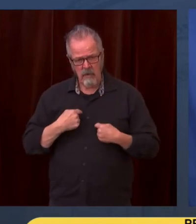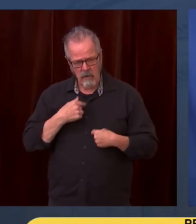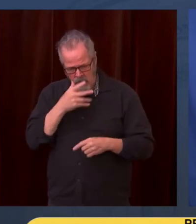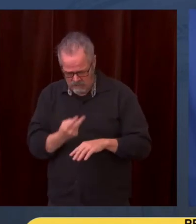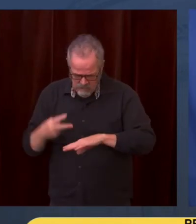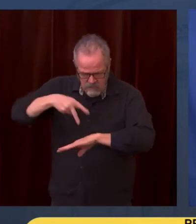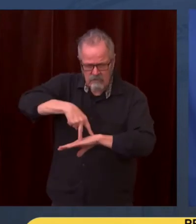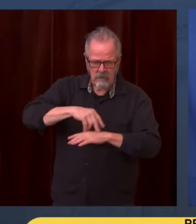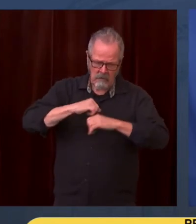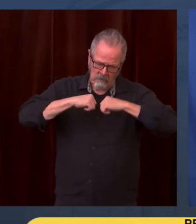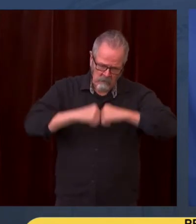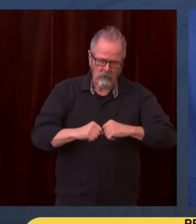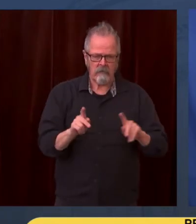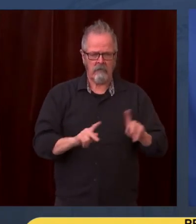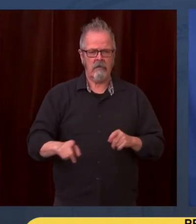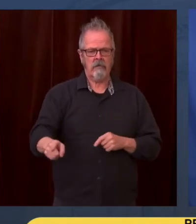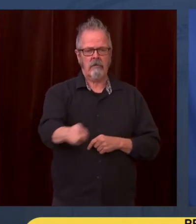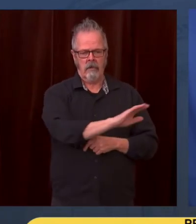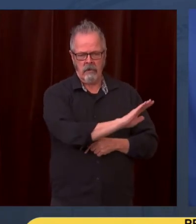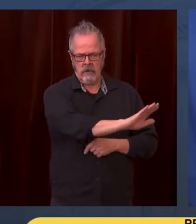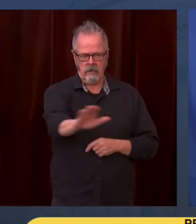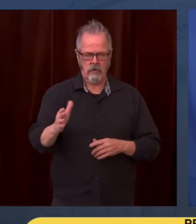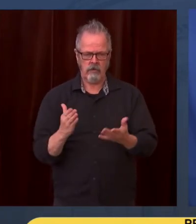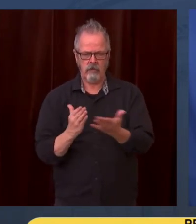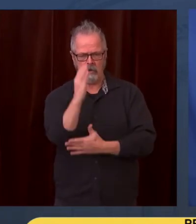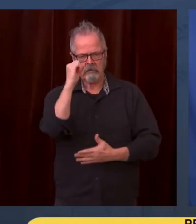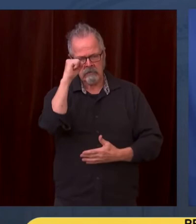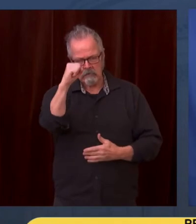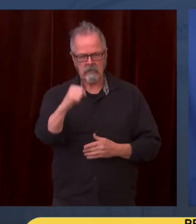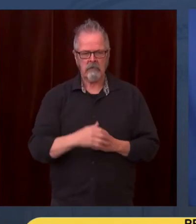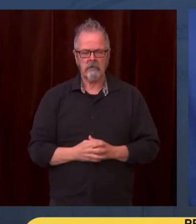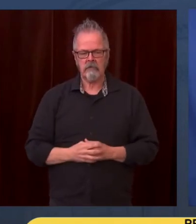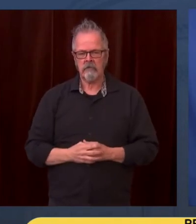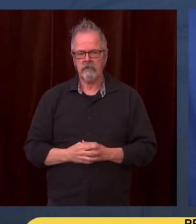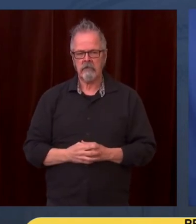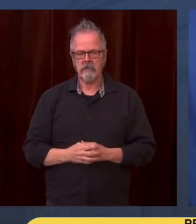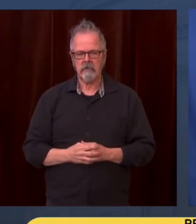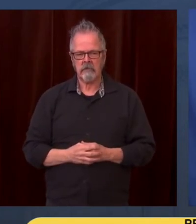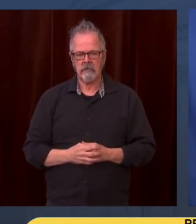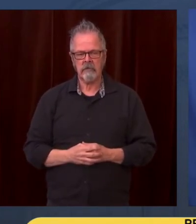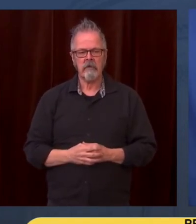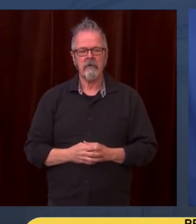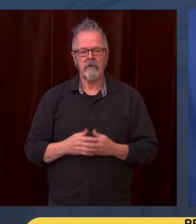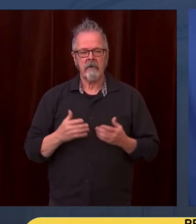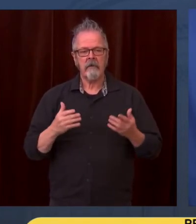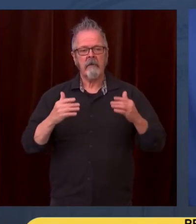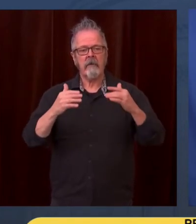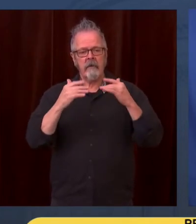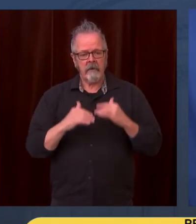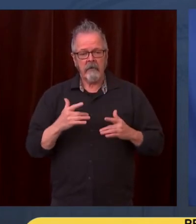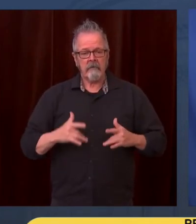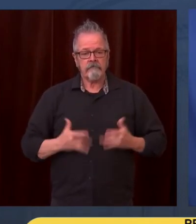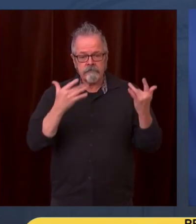So good news. We have a Washingtonian, Kayla Barron from the Tri-Cities, who just finished a successful